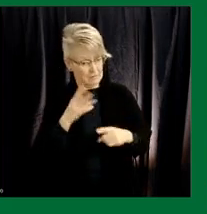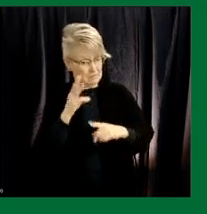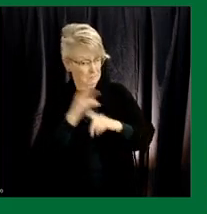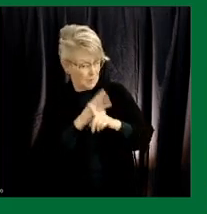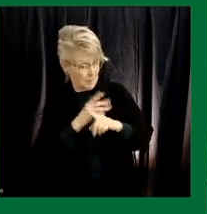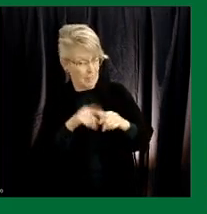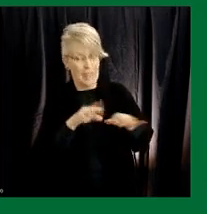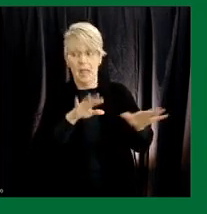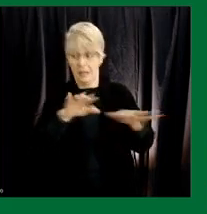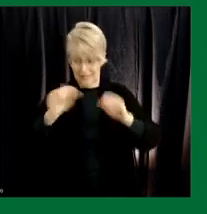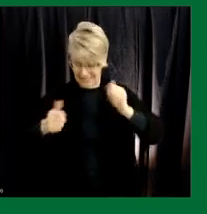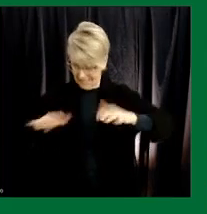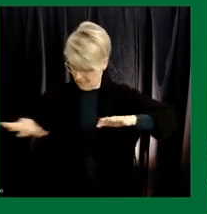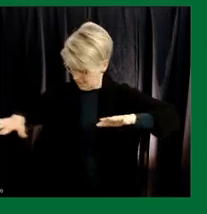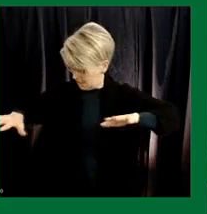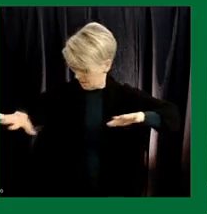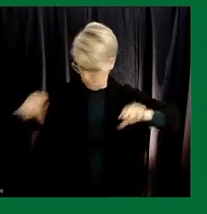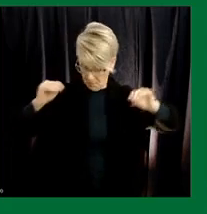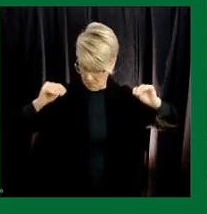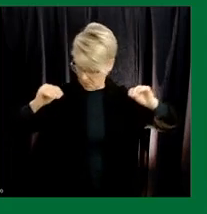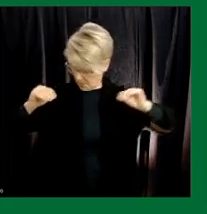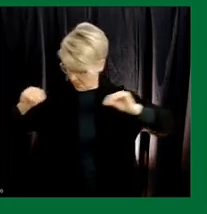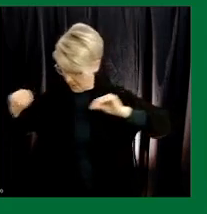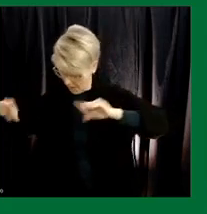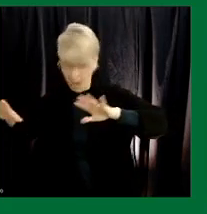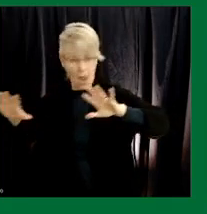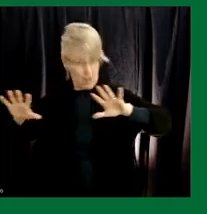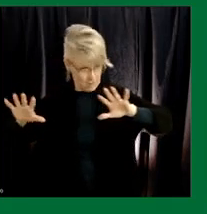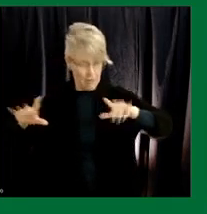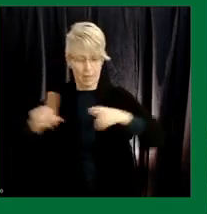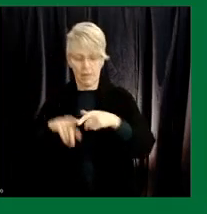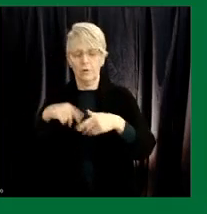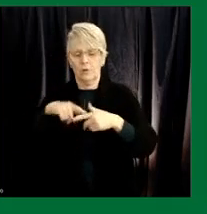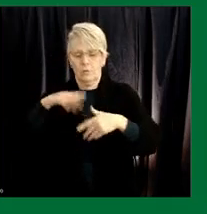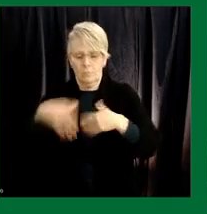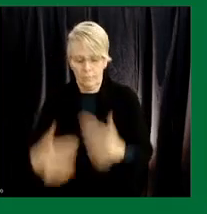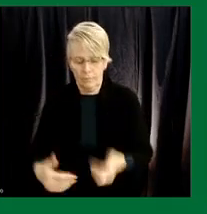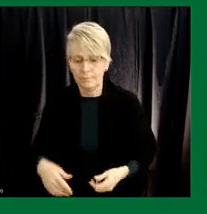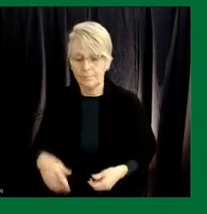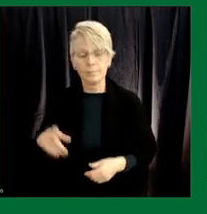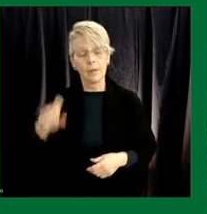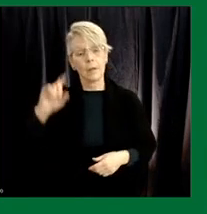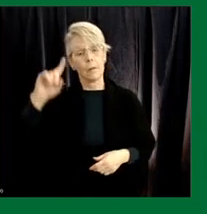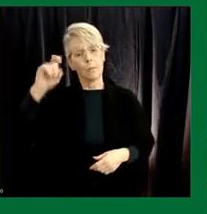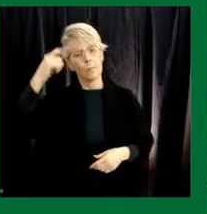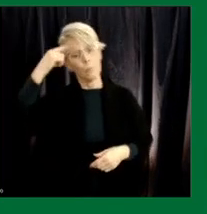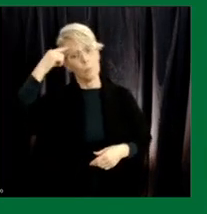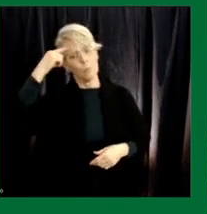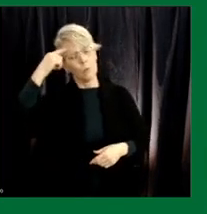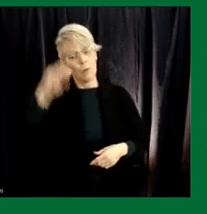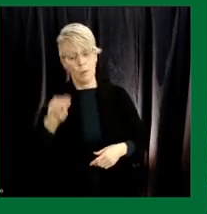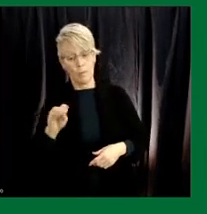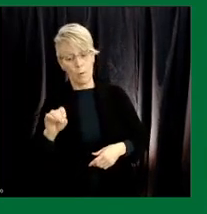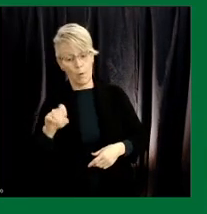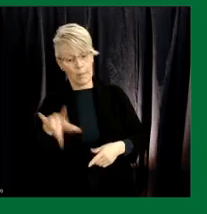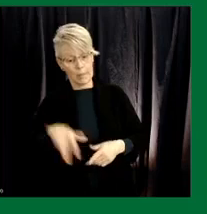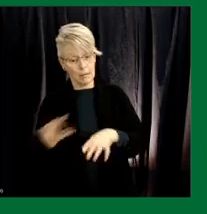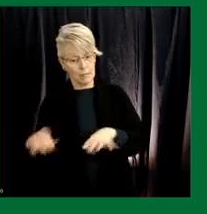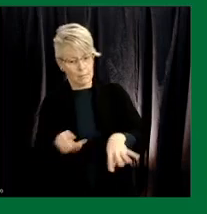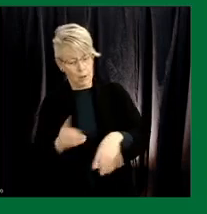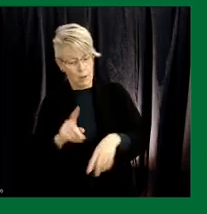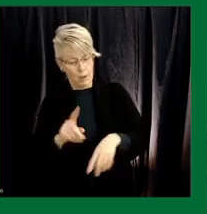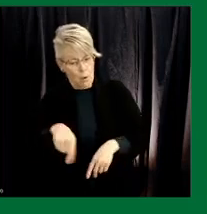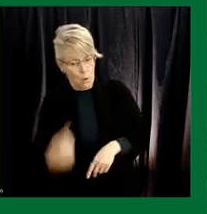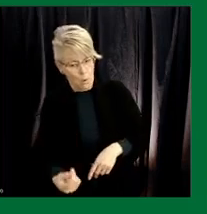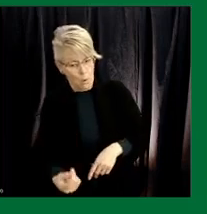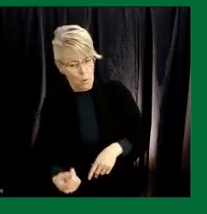i think one note on that um dr gertz is is uh the the production facility isn't solely exclusively for the vac the veto